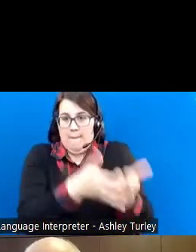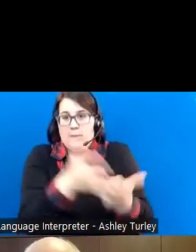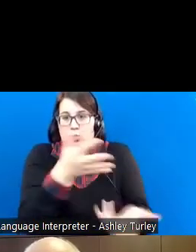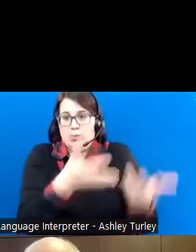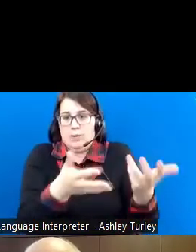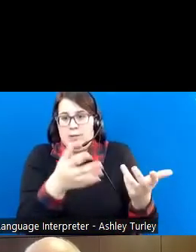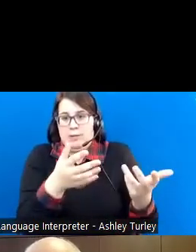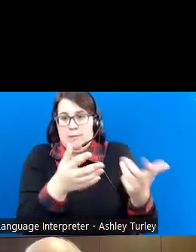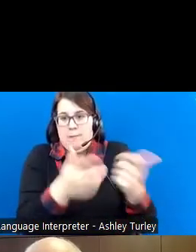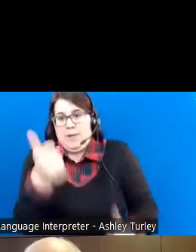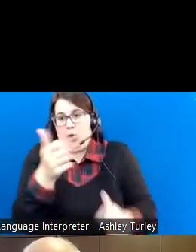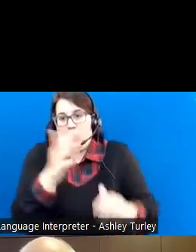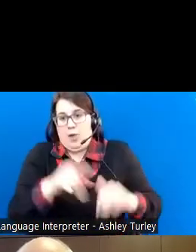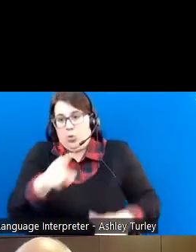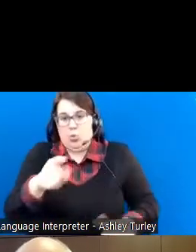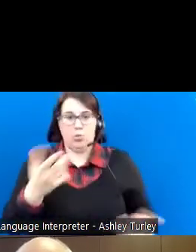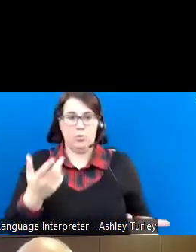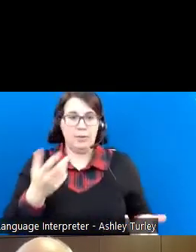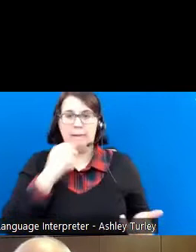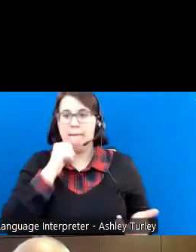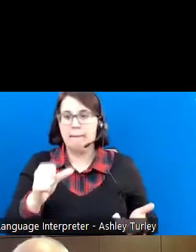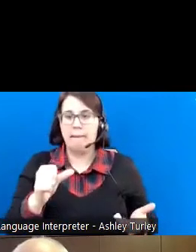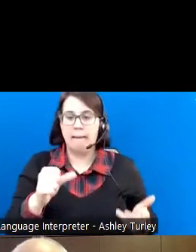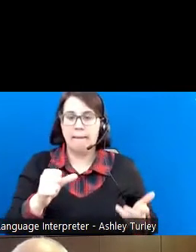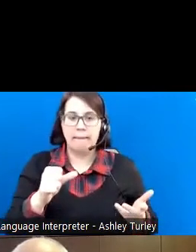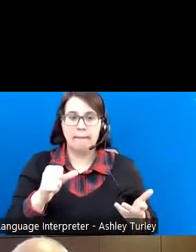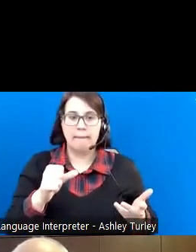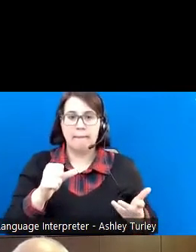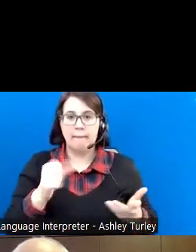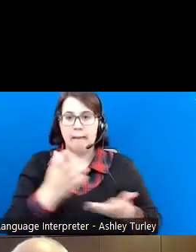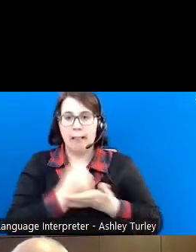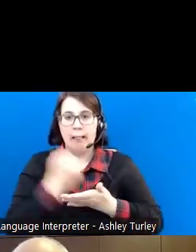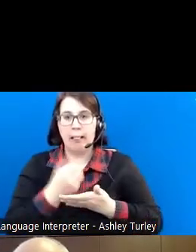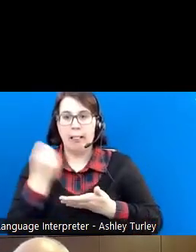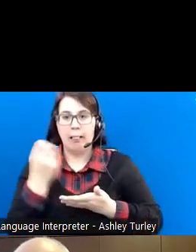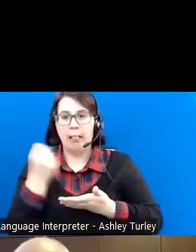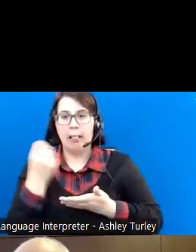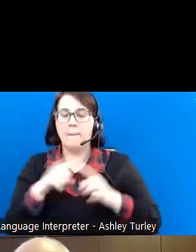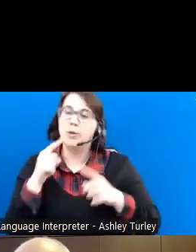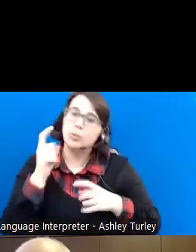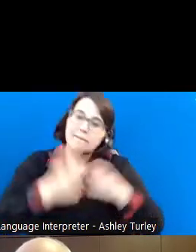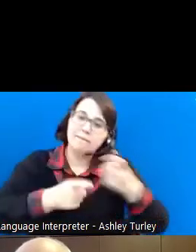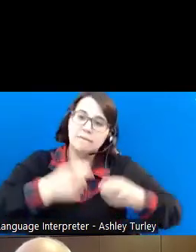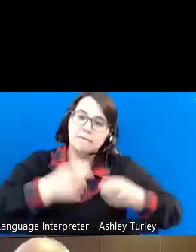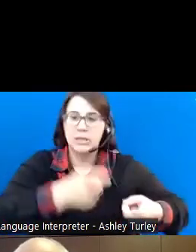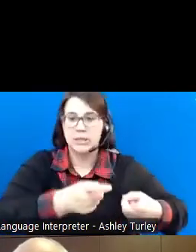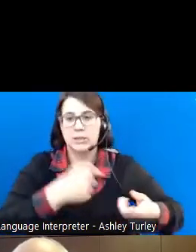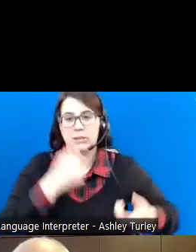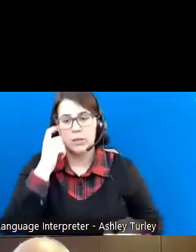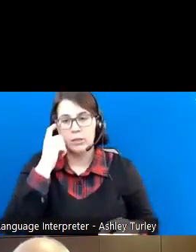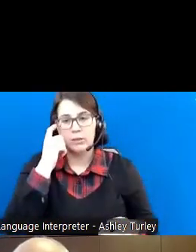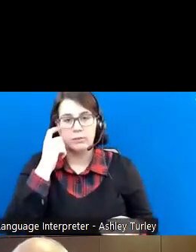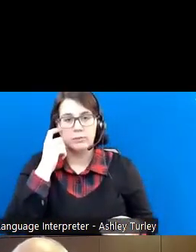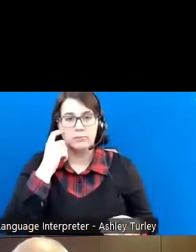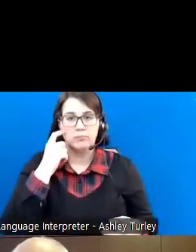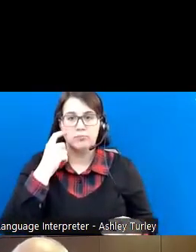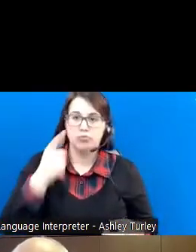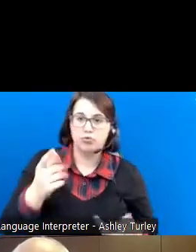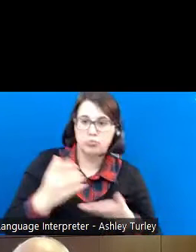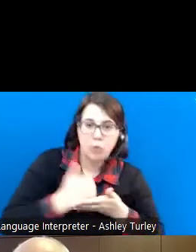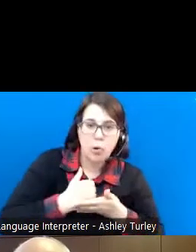taking, but giving in a very formal way. You're an earner, a co-worker. You're,